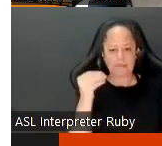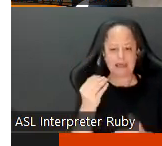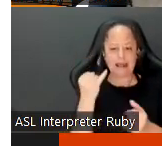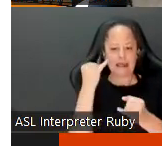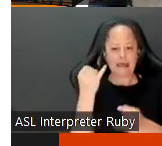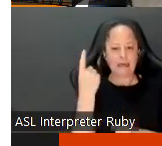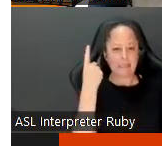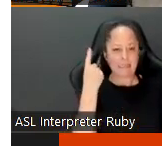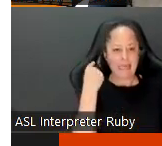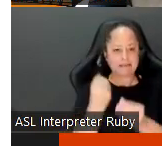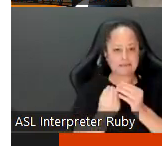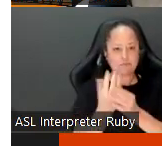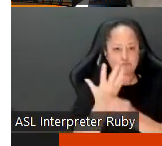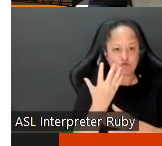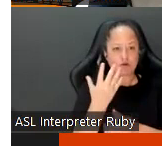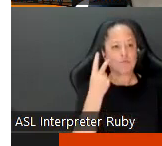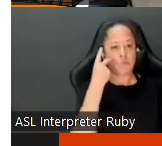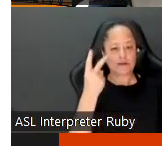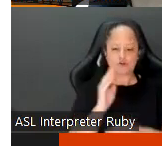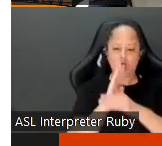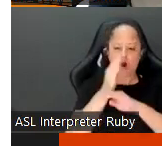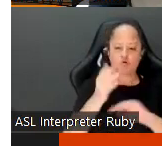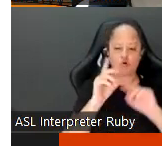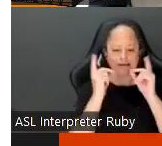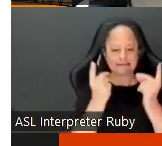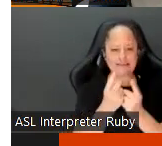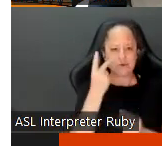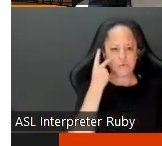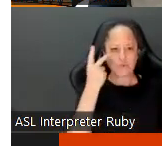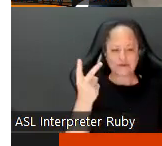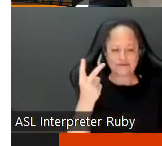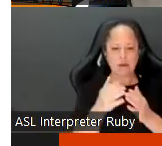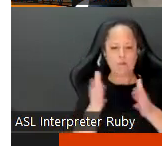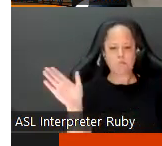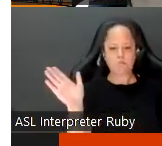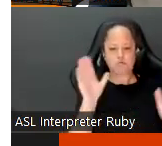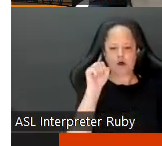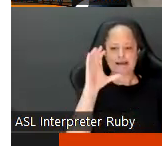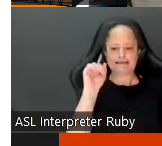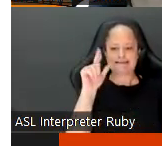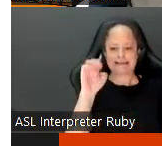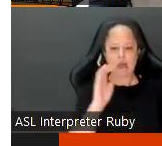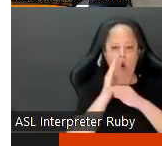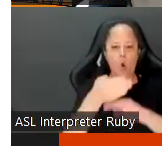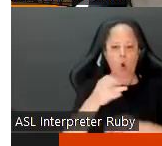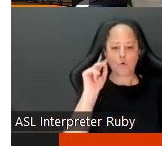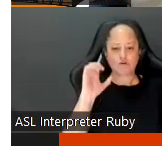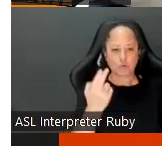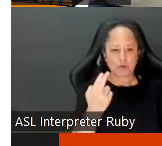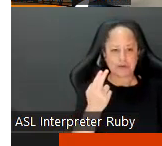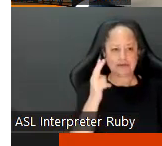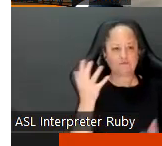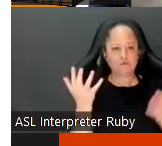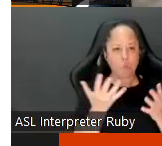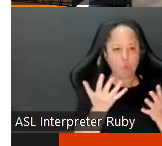um and what we've been seeing across the district is what we consider to be a broad scale overreach um of